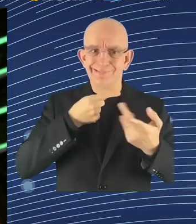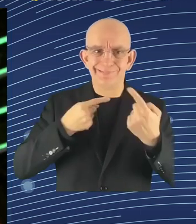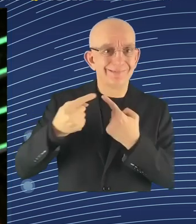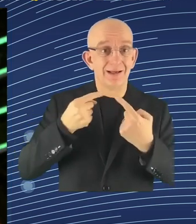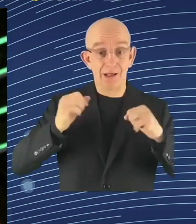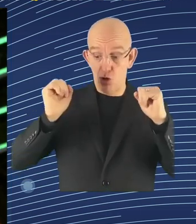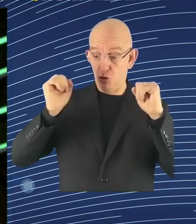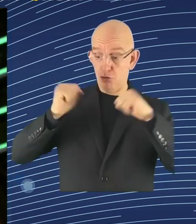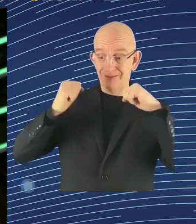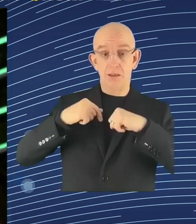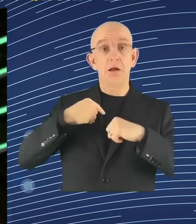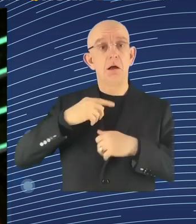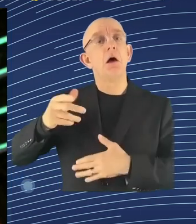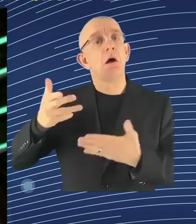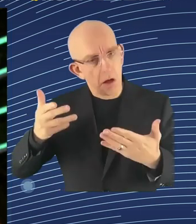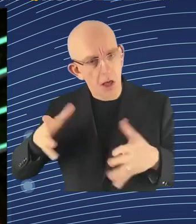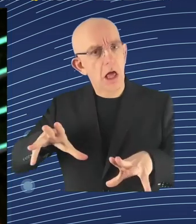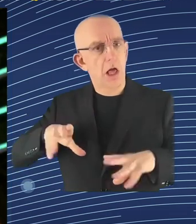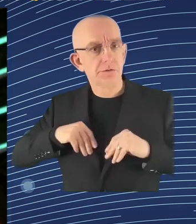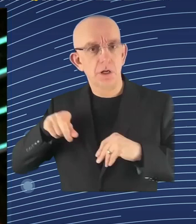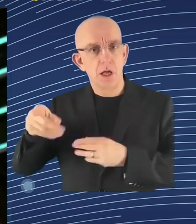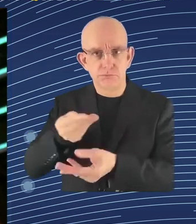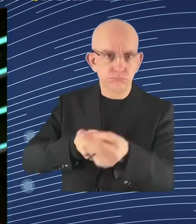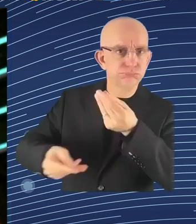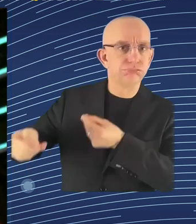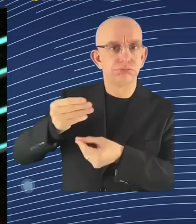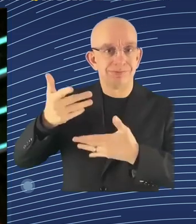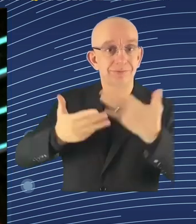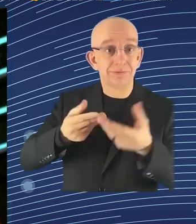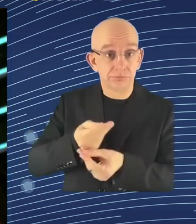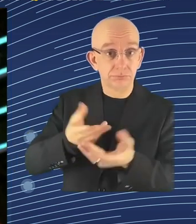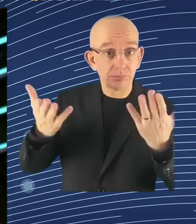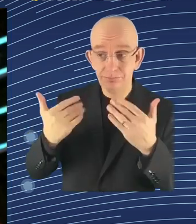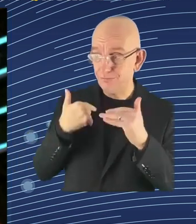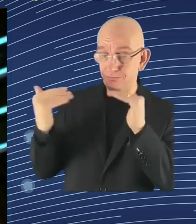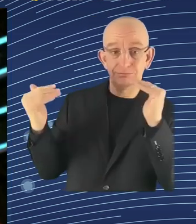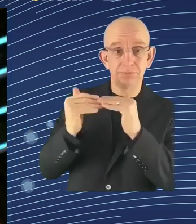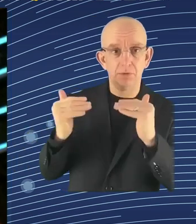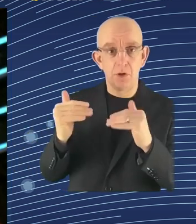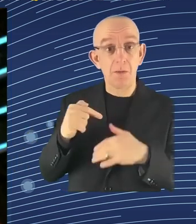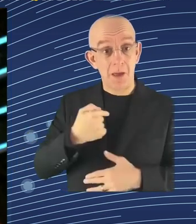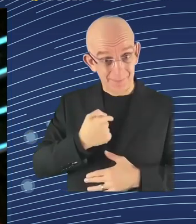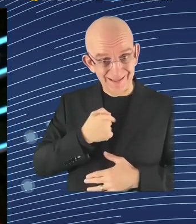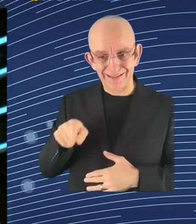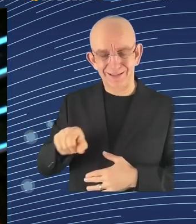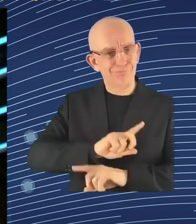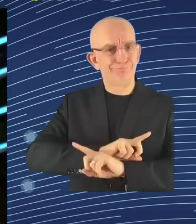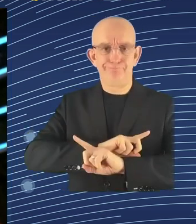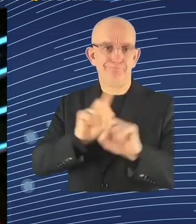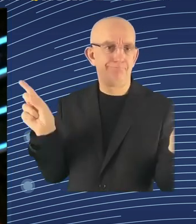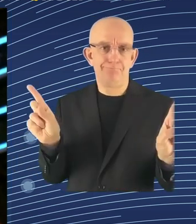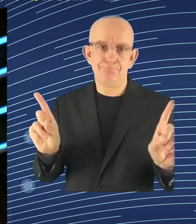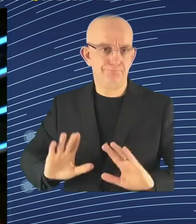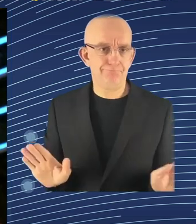if we say, well, on certain things you can give consent as a worker. So that's one. That's one of them, absolutely. Another one